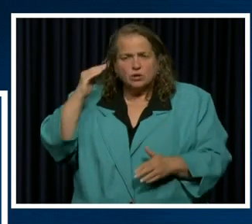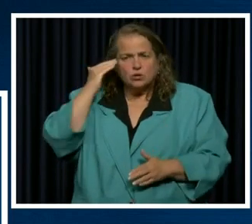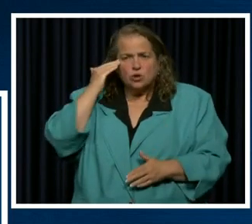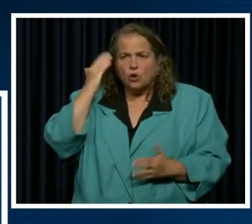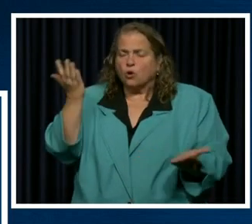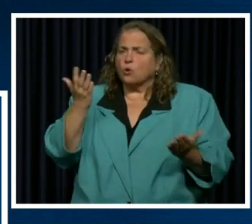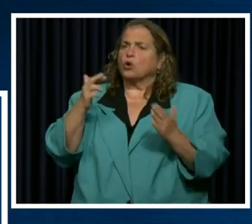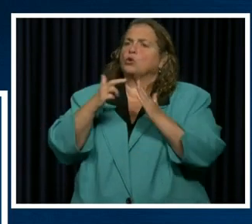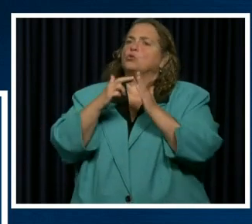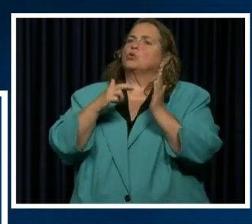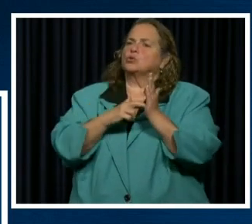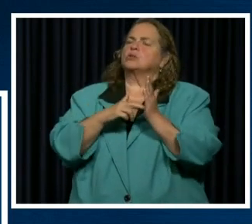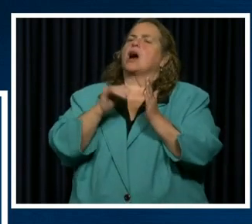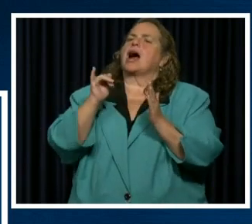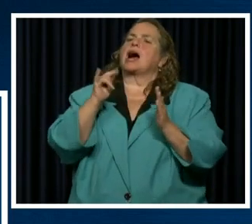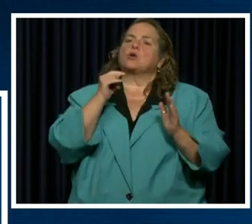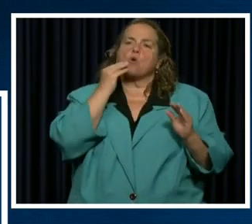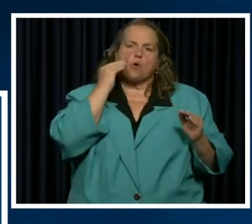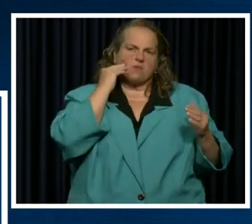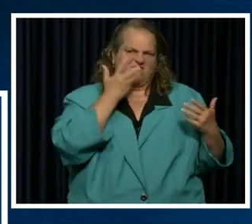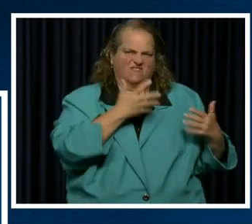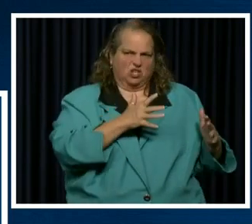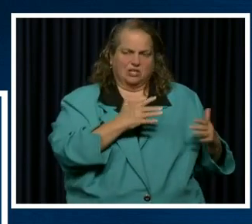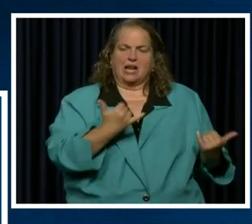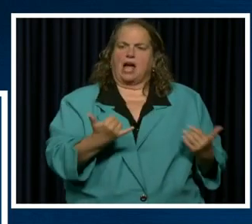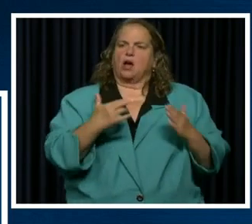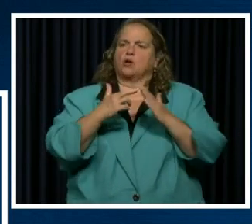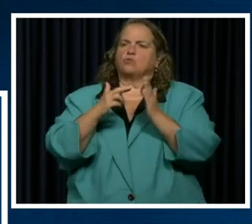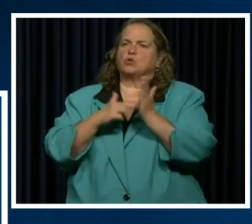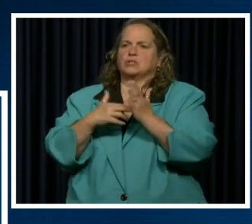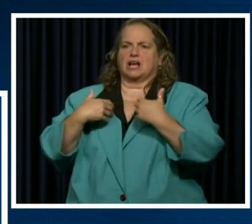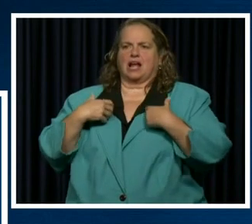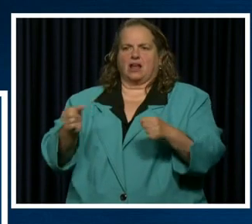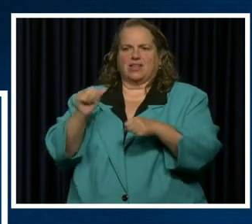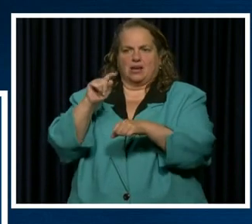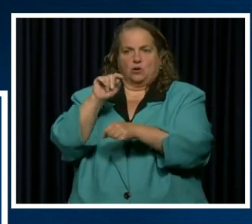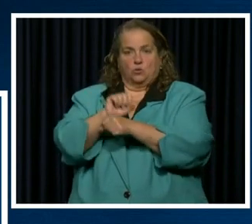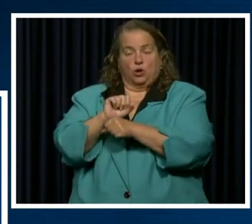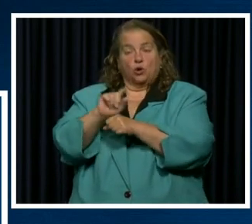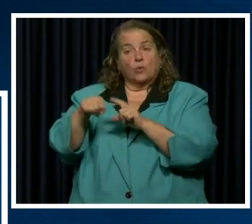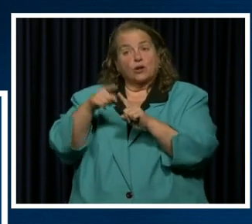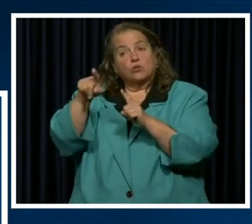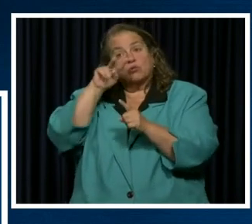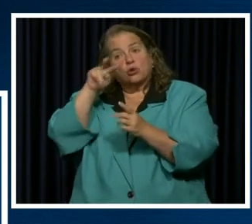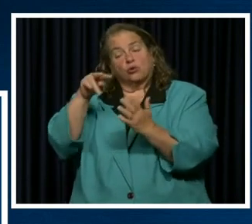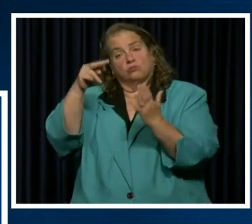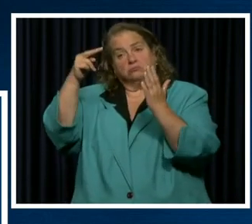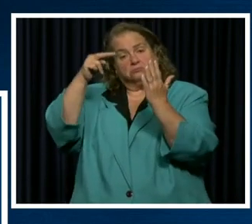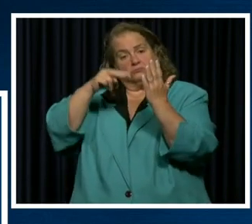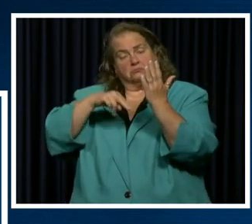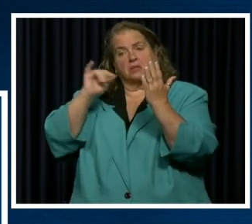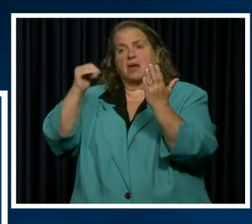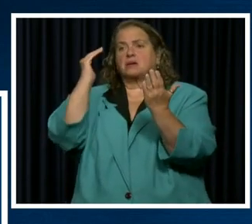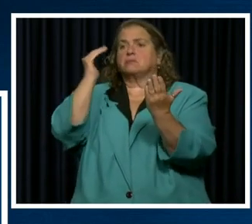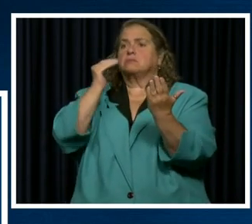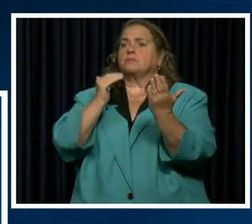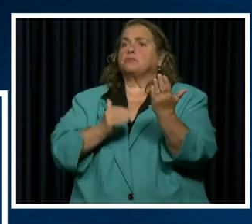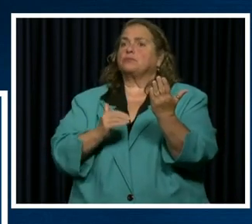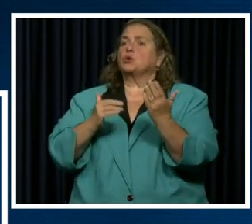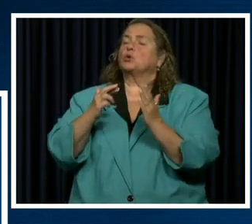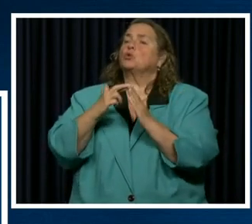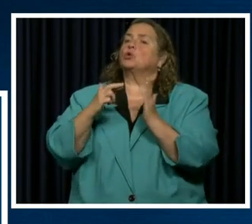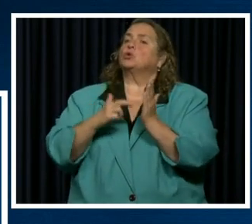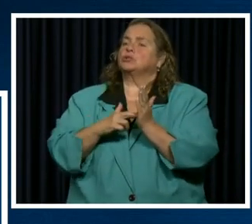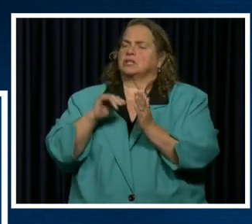for being healthy at home. And so when you look through and you think about these rules, these are the things that make us safe.